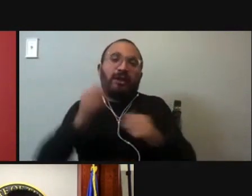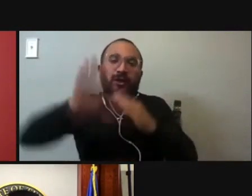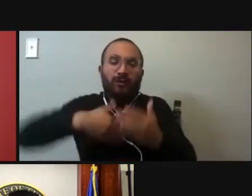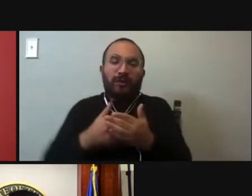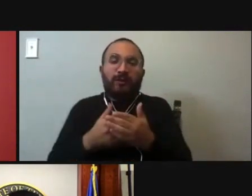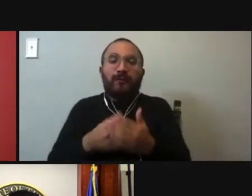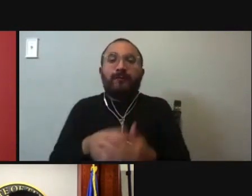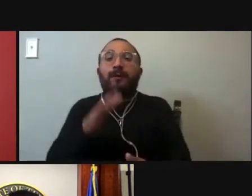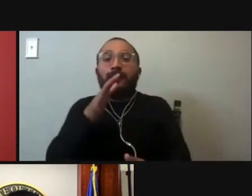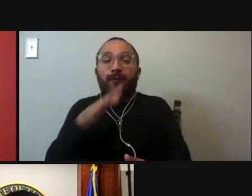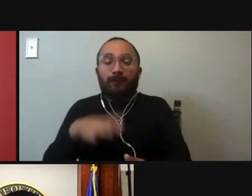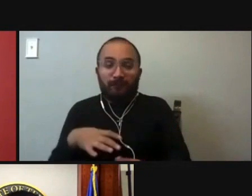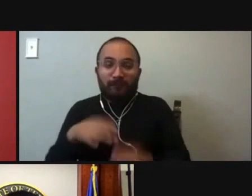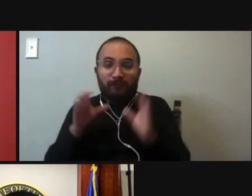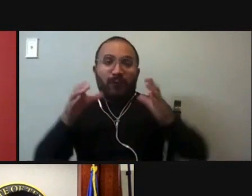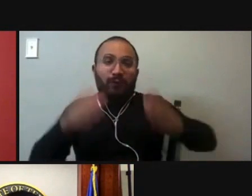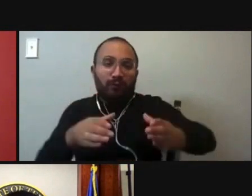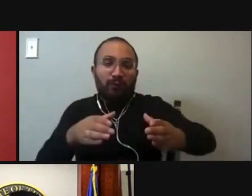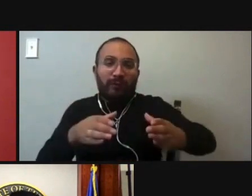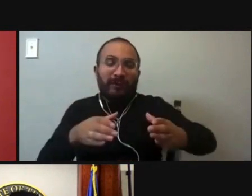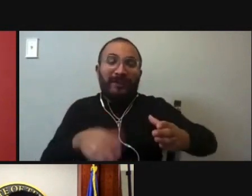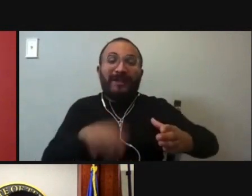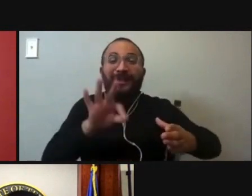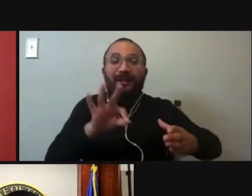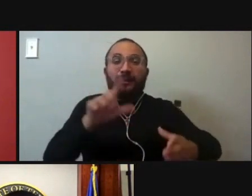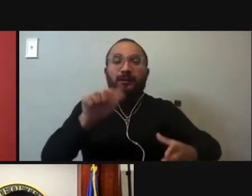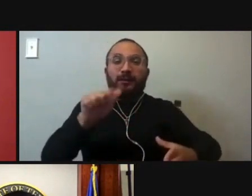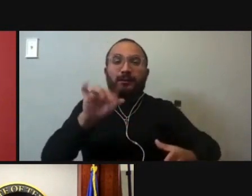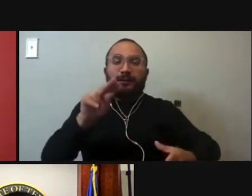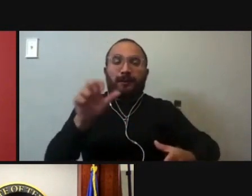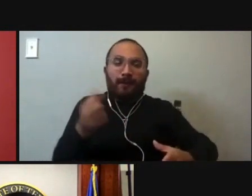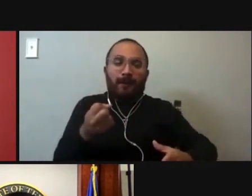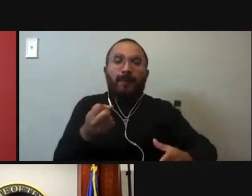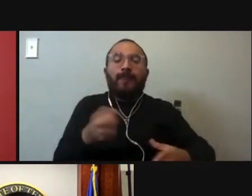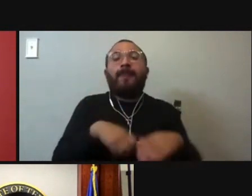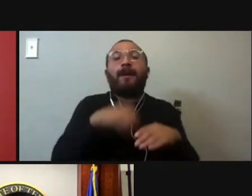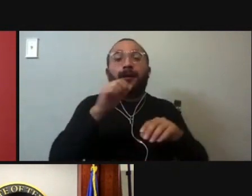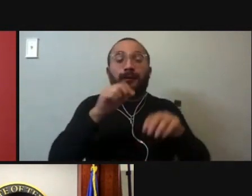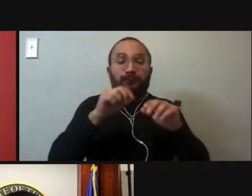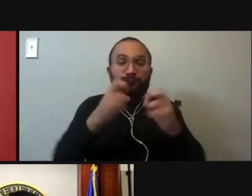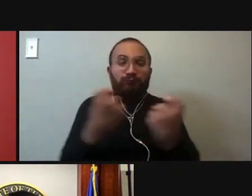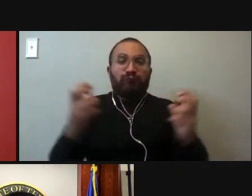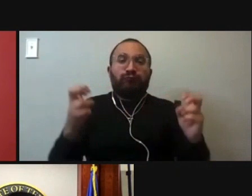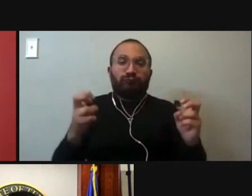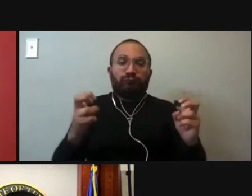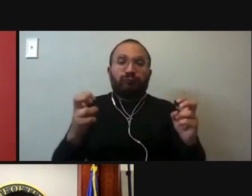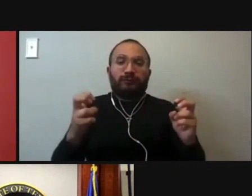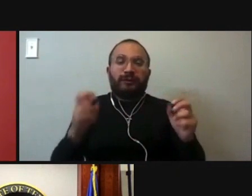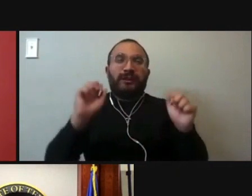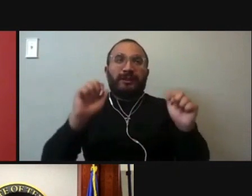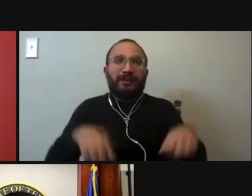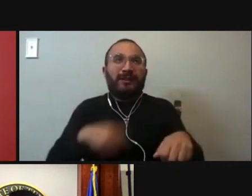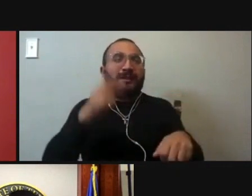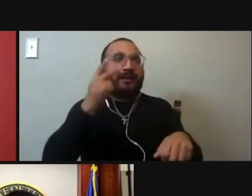five Latinas on the court. And that just resounds so much for those who can now view what I